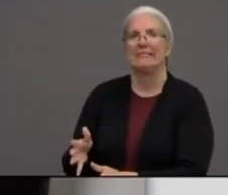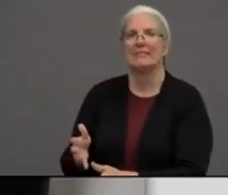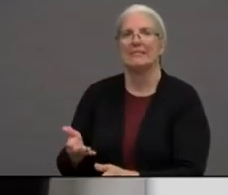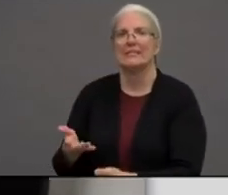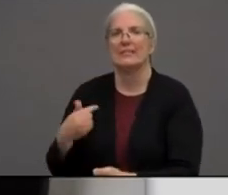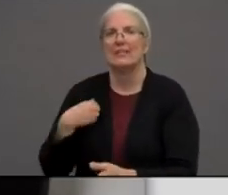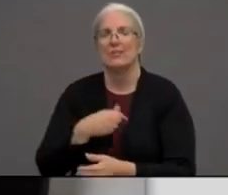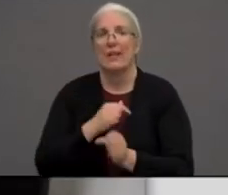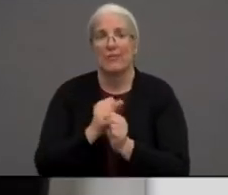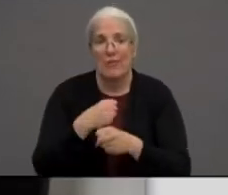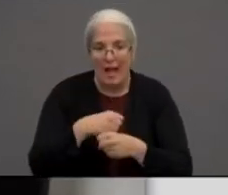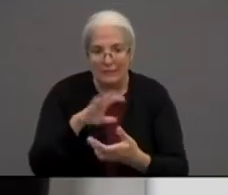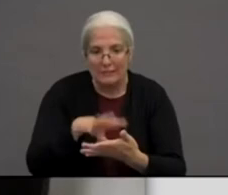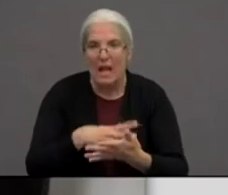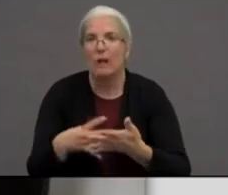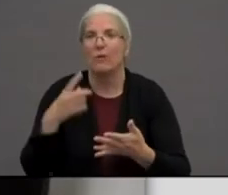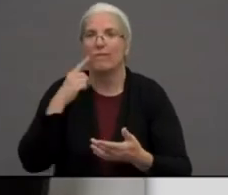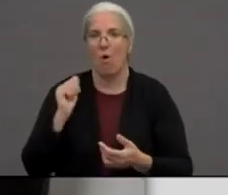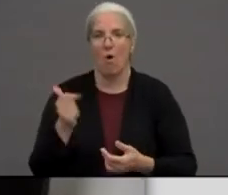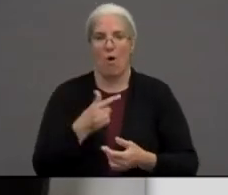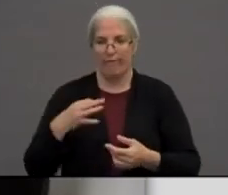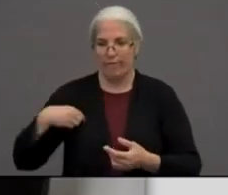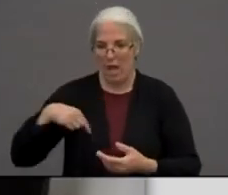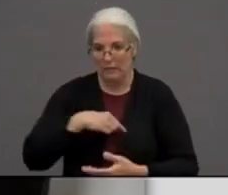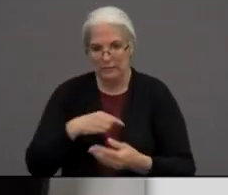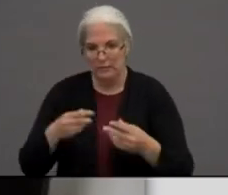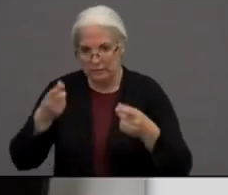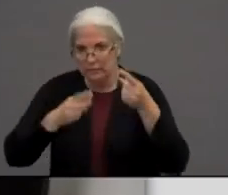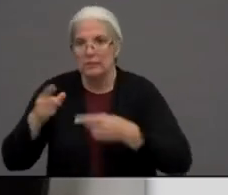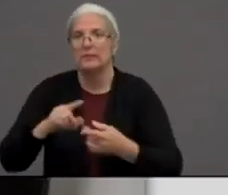the three of us together. And again, trying to split up our time.